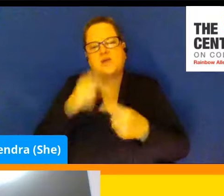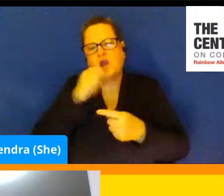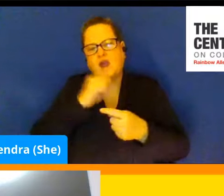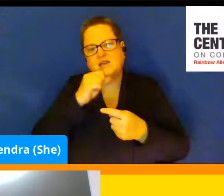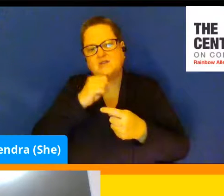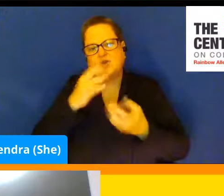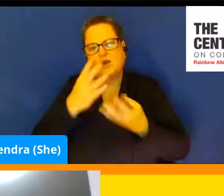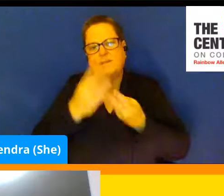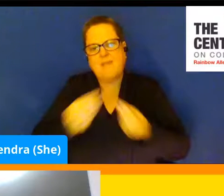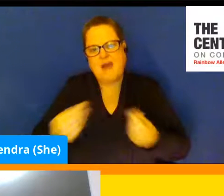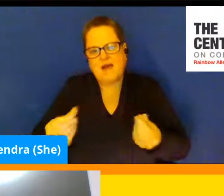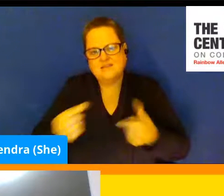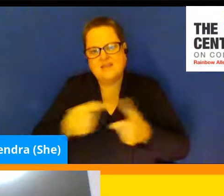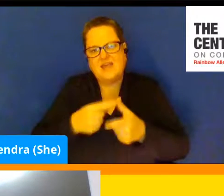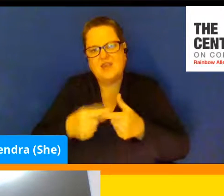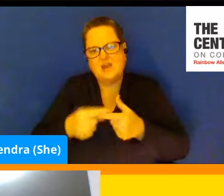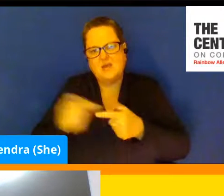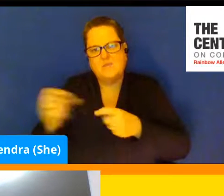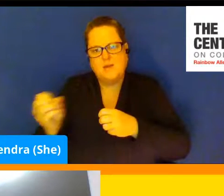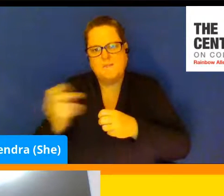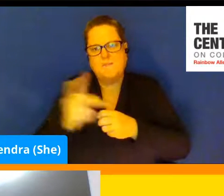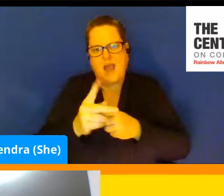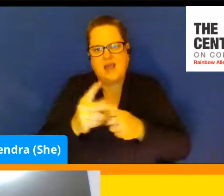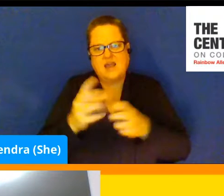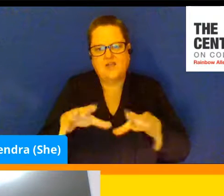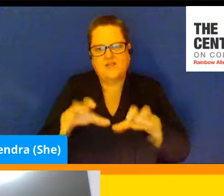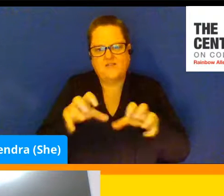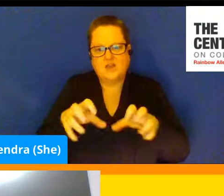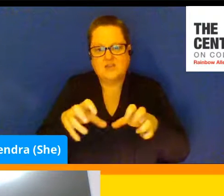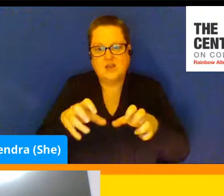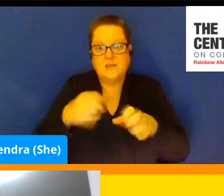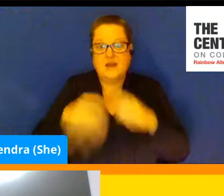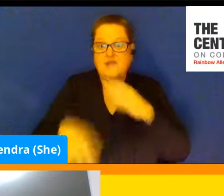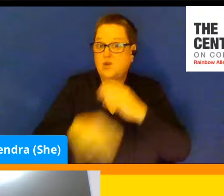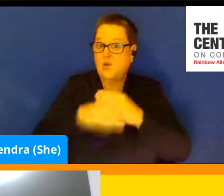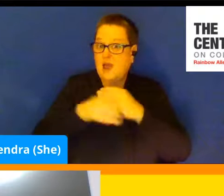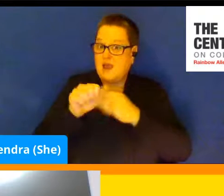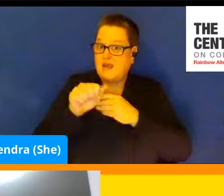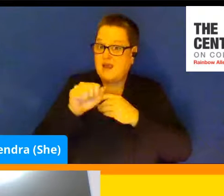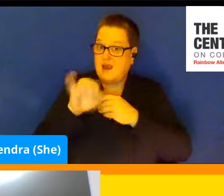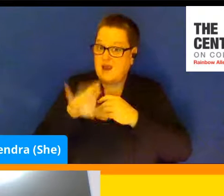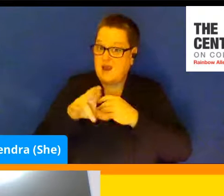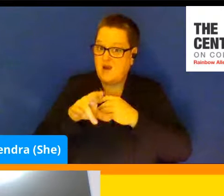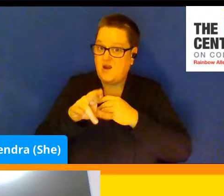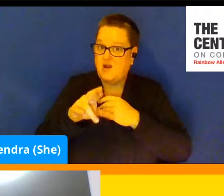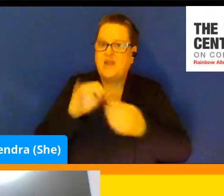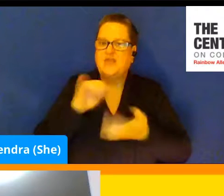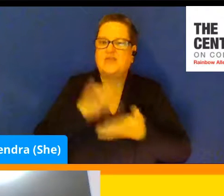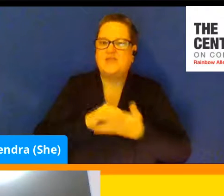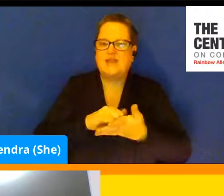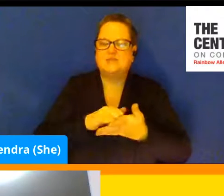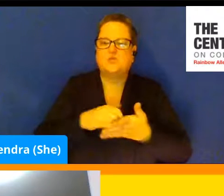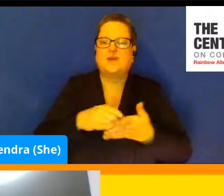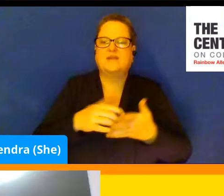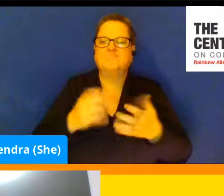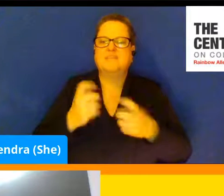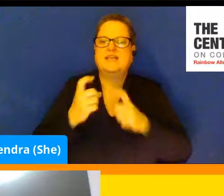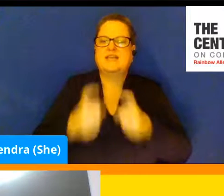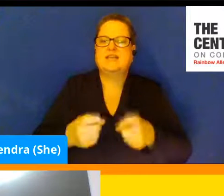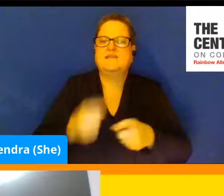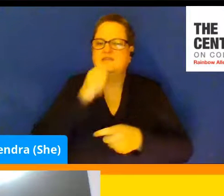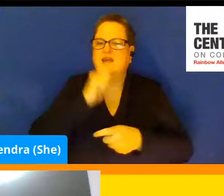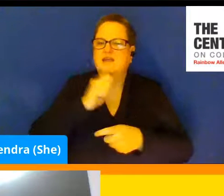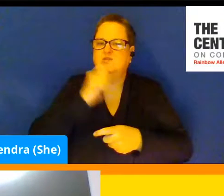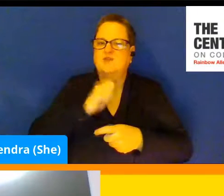air in it, it gives that nice fluffy texture that we like in ice cream. So I think that's what we're doing here is I think we're